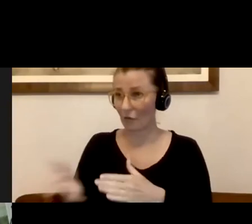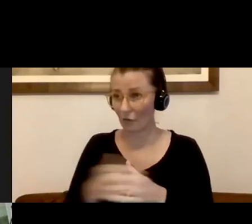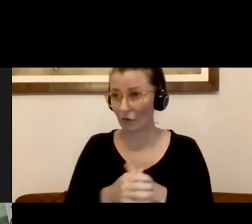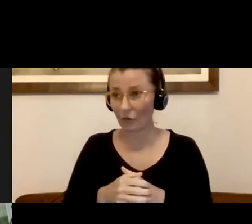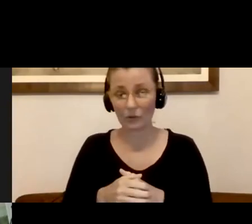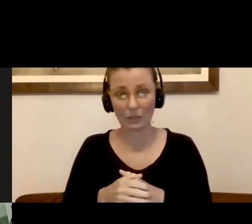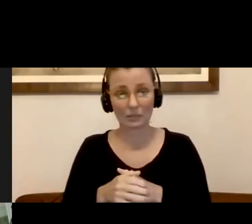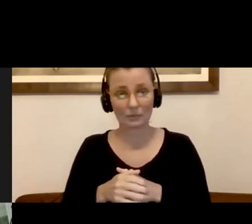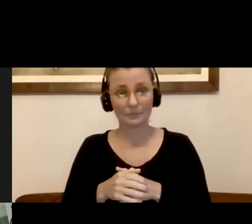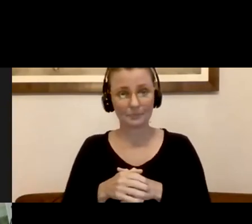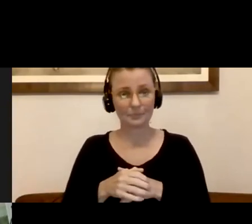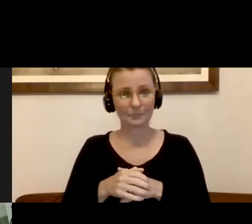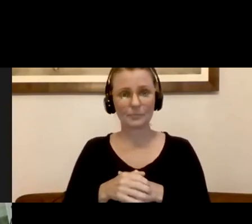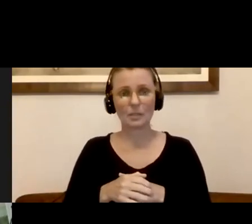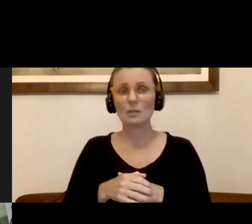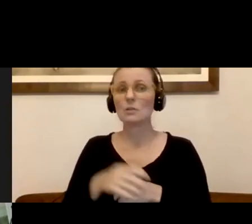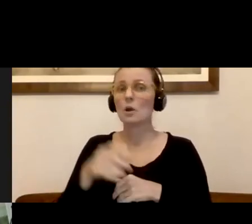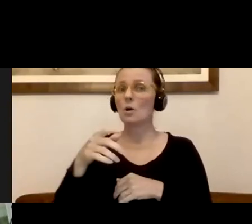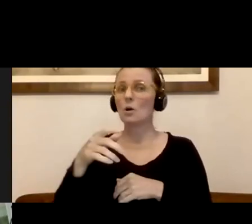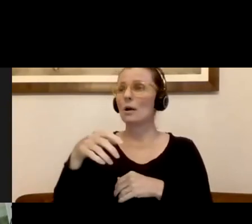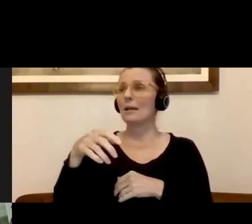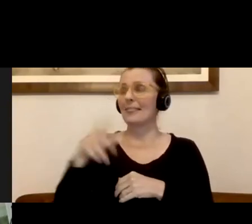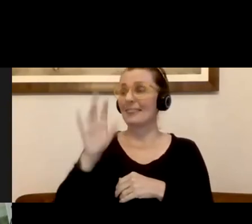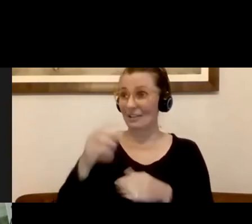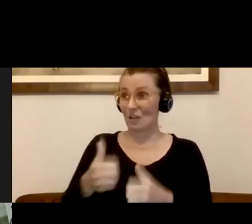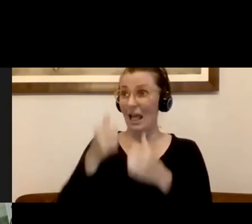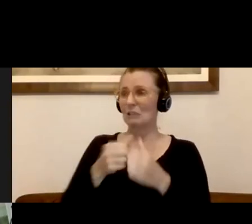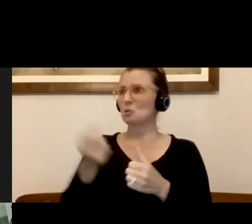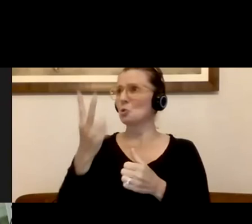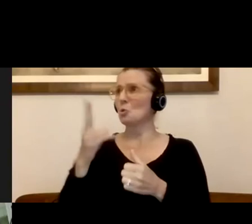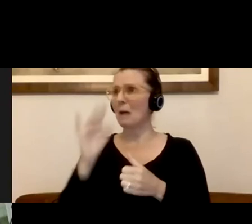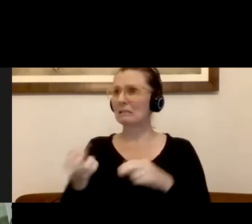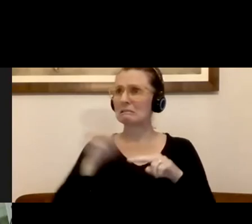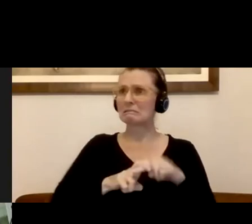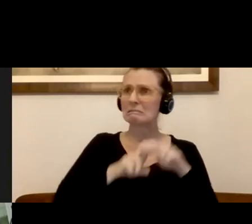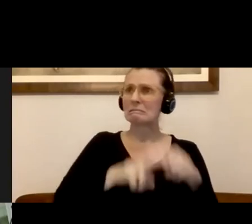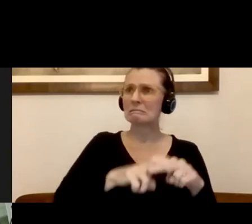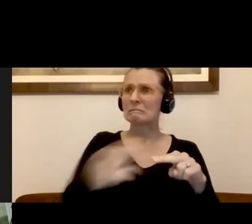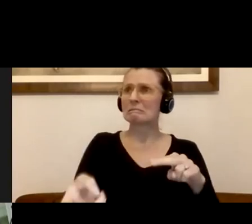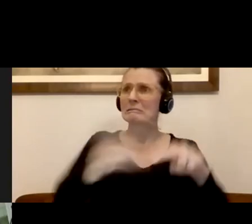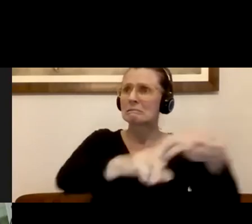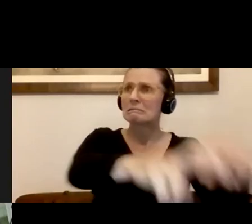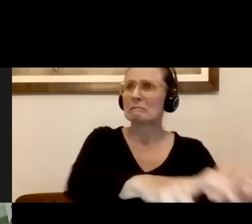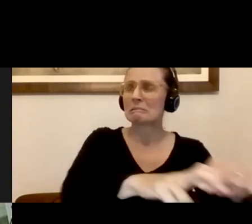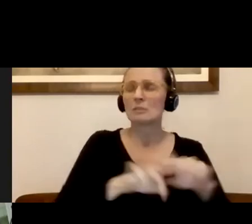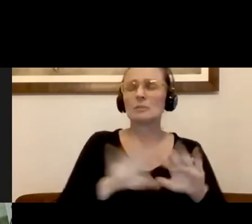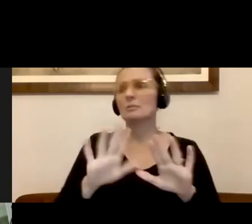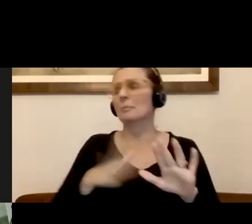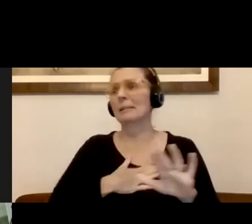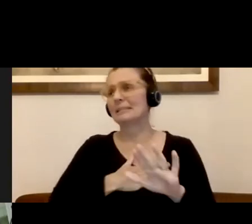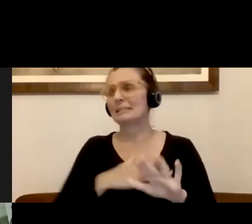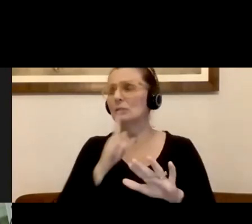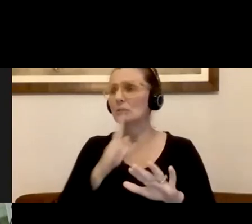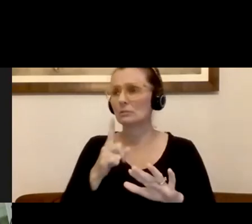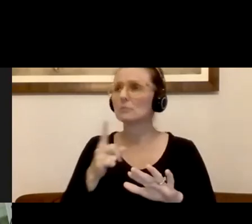Whoever submitted this, don't let that challenge, uh, dissuade you from going, call us. We'll, we will work with you. Uh,